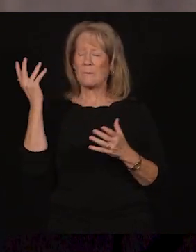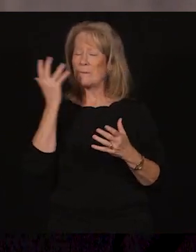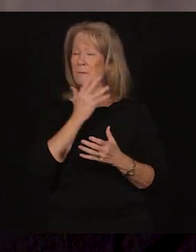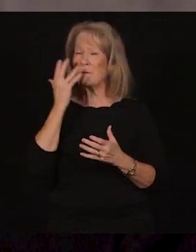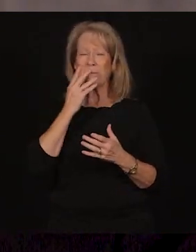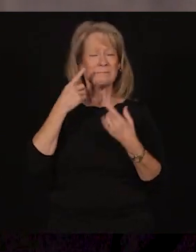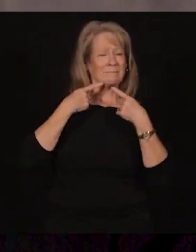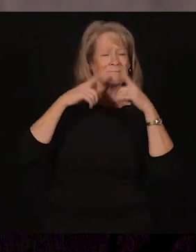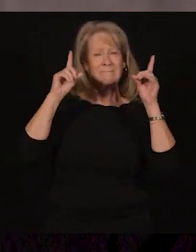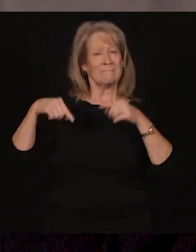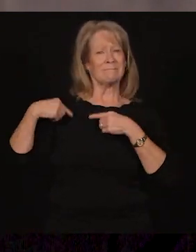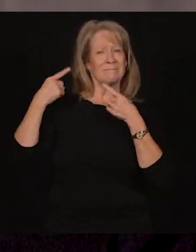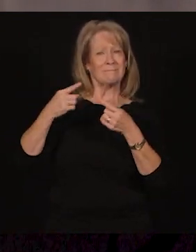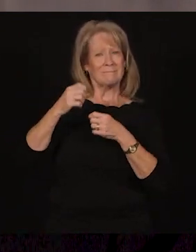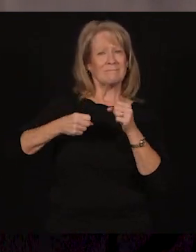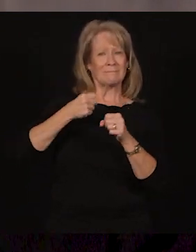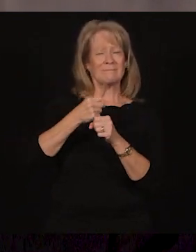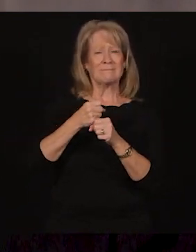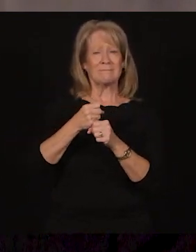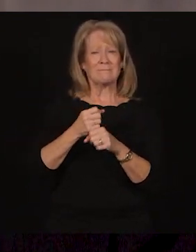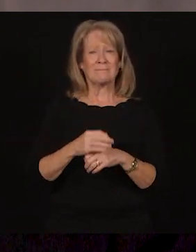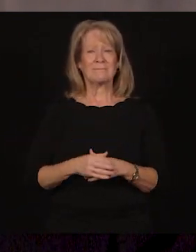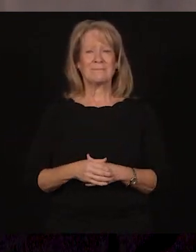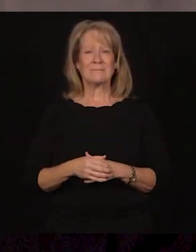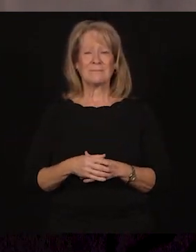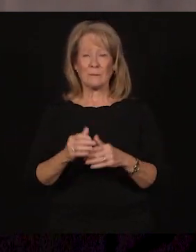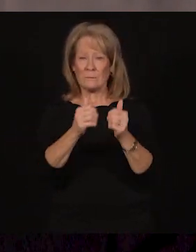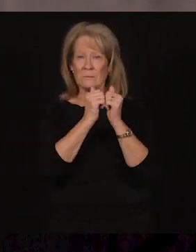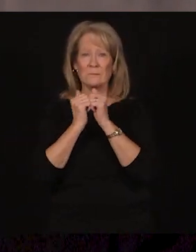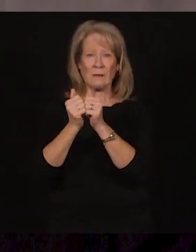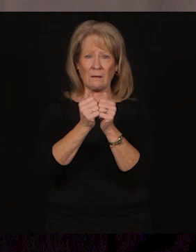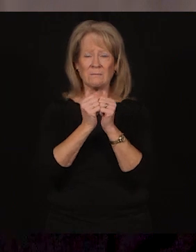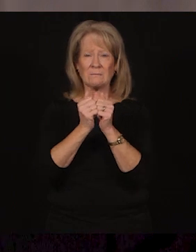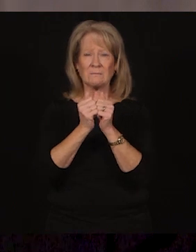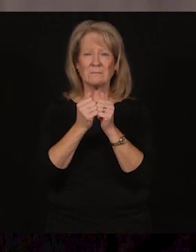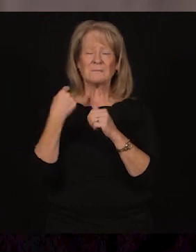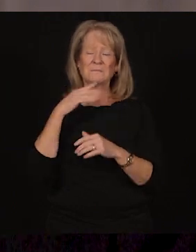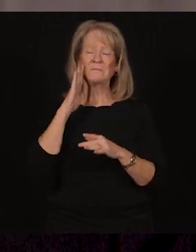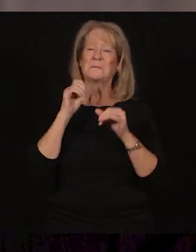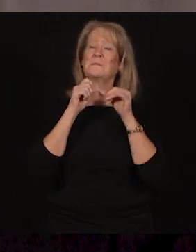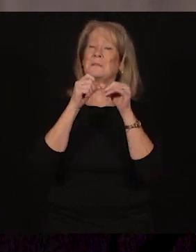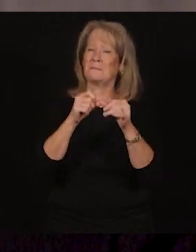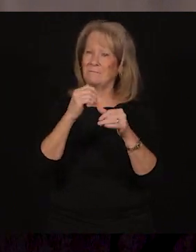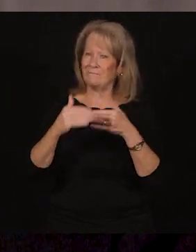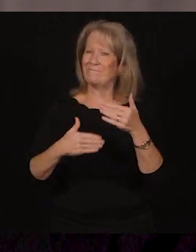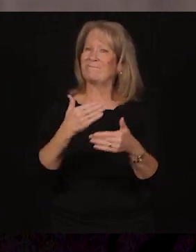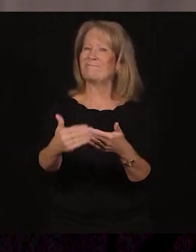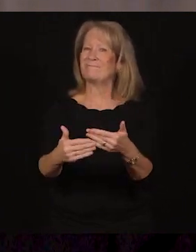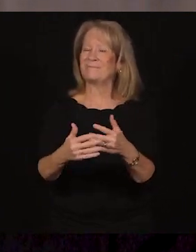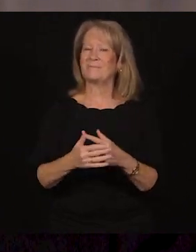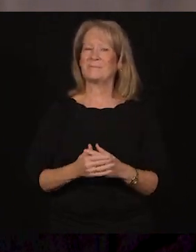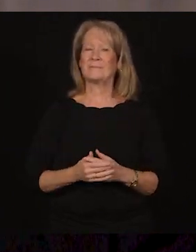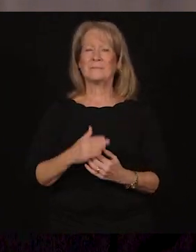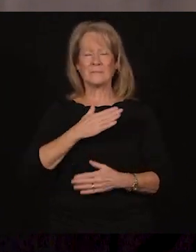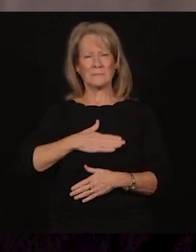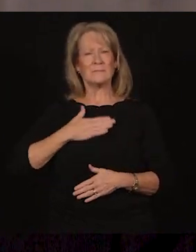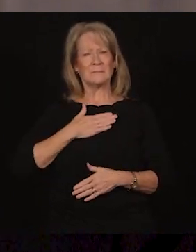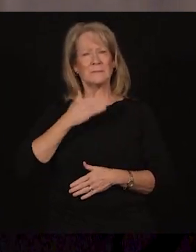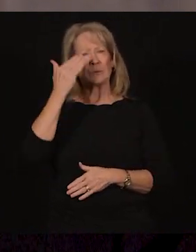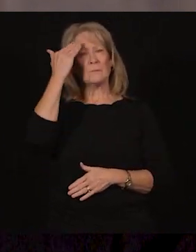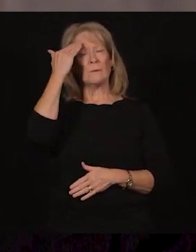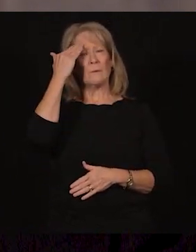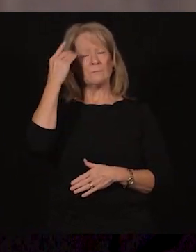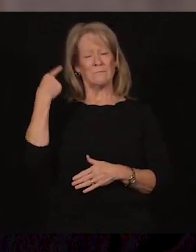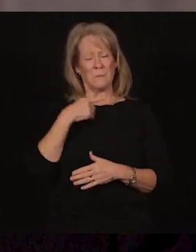tremendous success so far this school year. Together, we will continue that momentum. So please